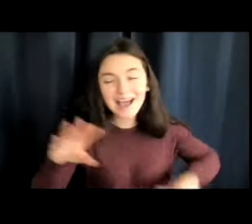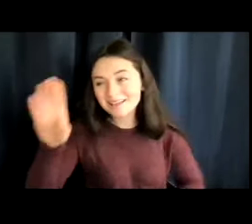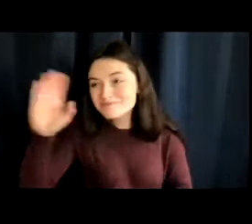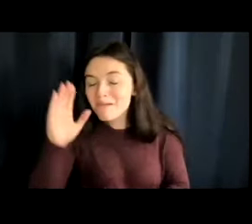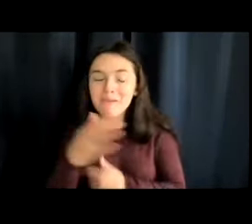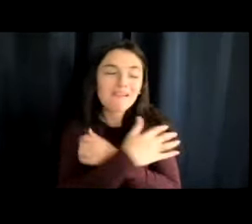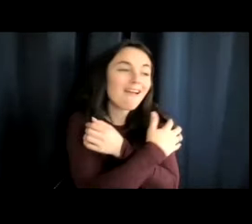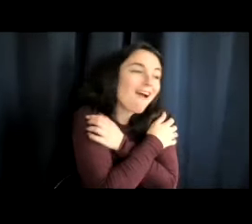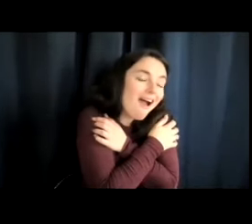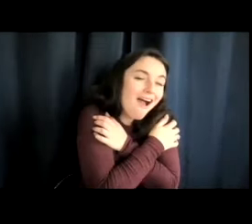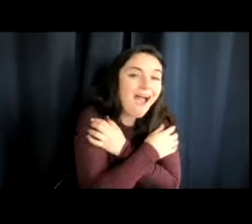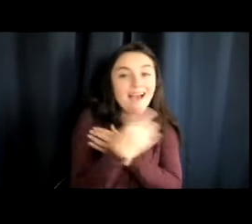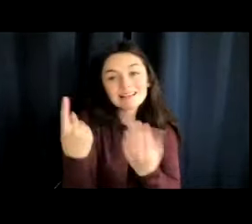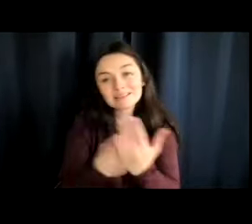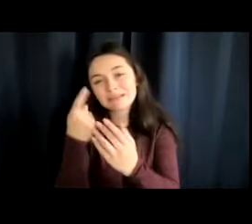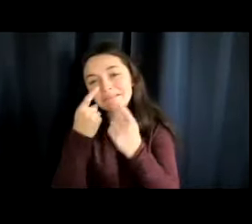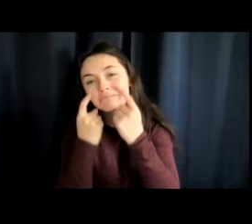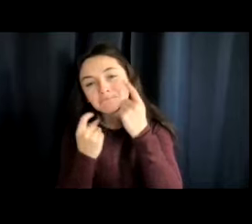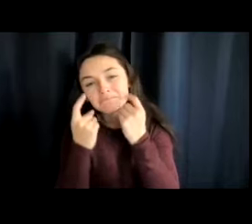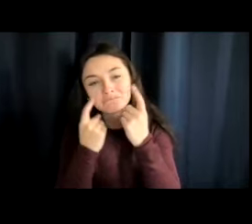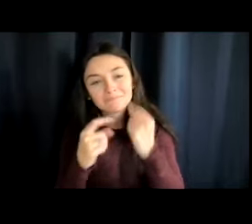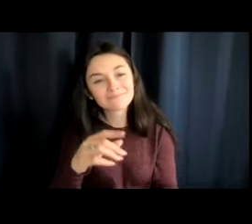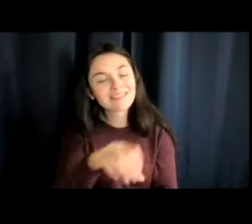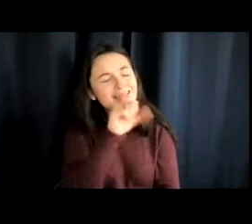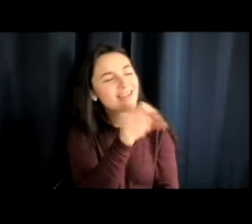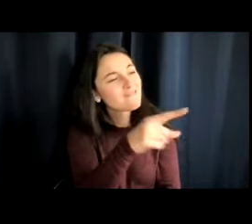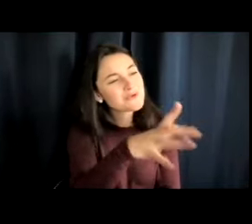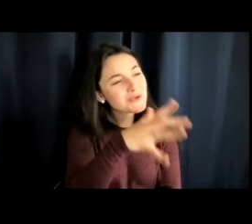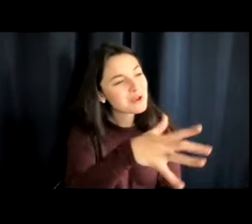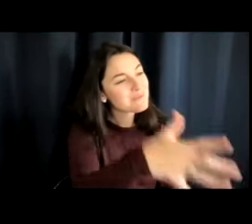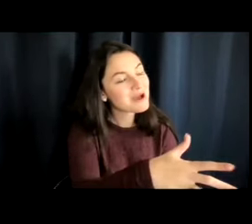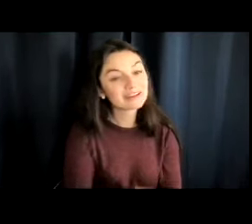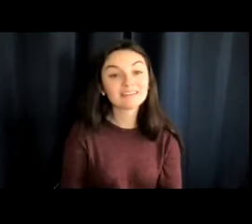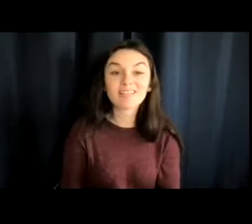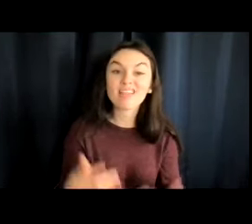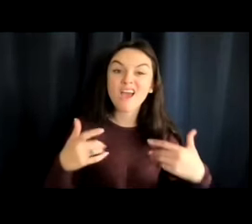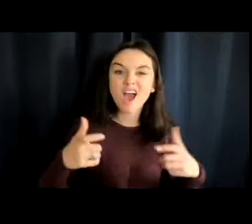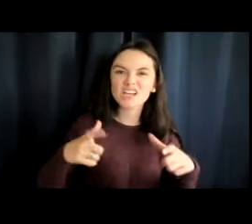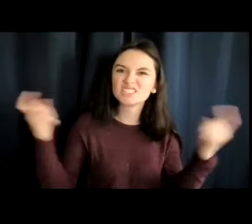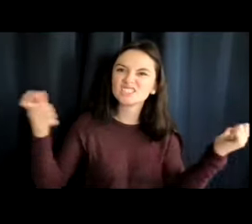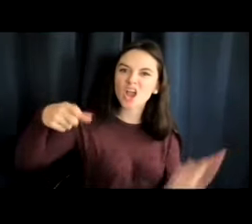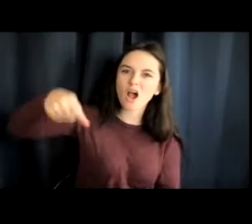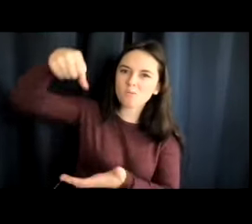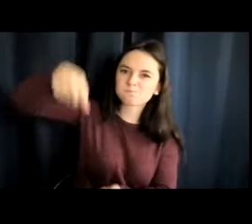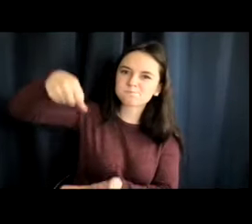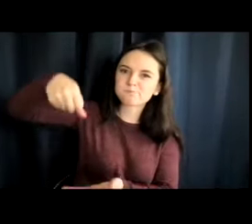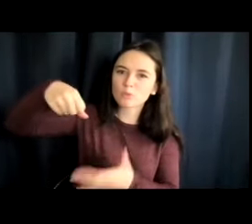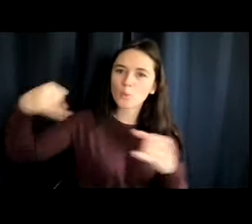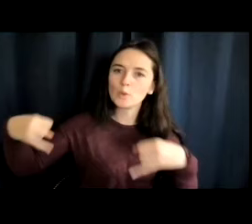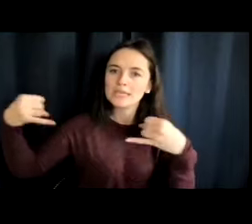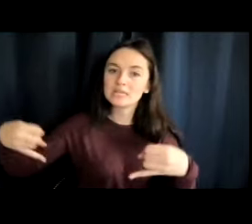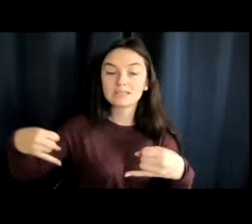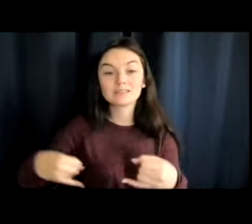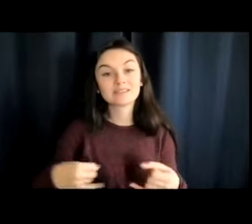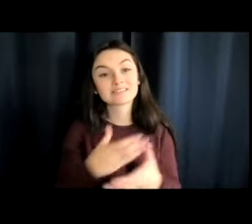Sometimes they cry. Love you, Grandma. They have big bags on wheels and smaller bags on their